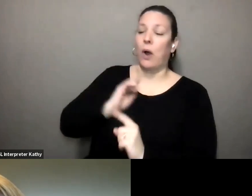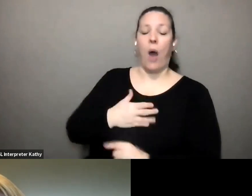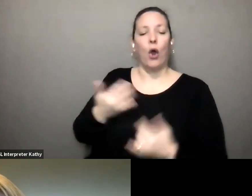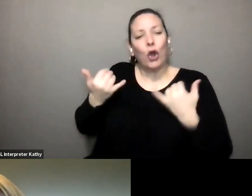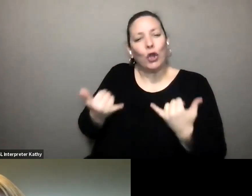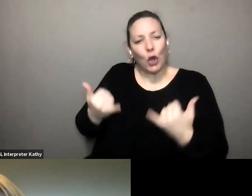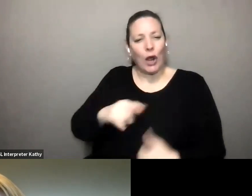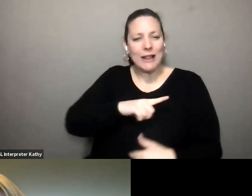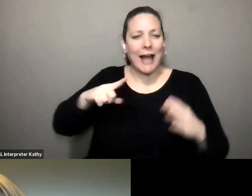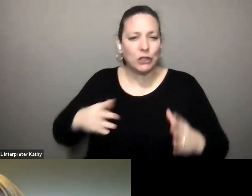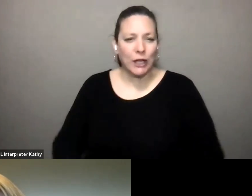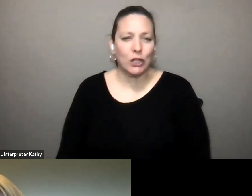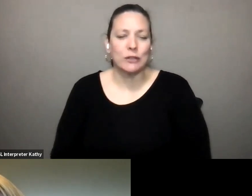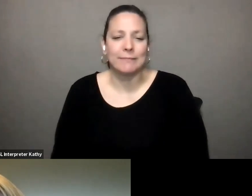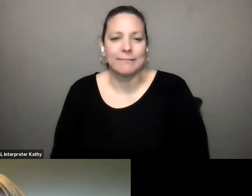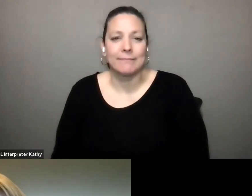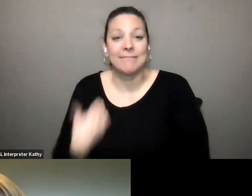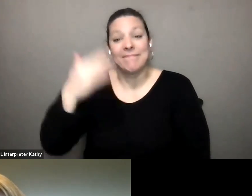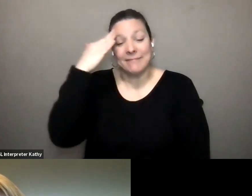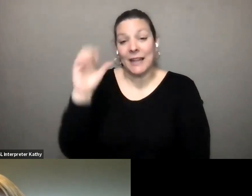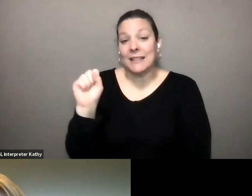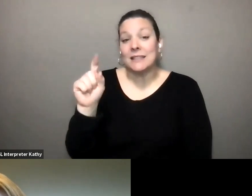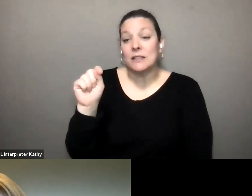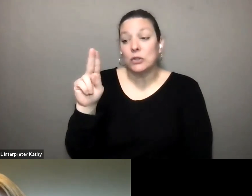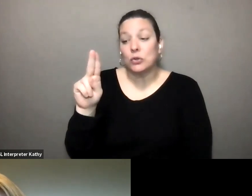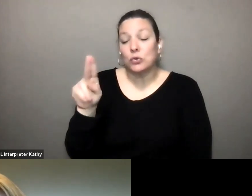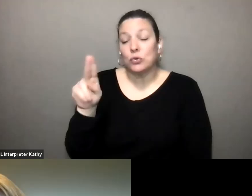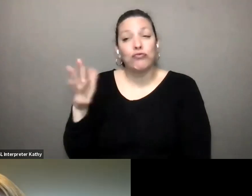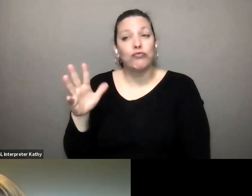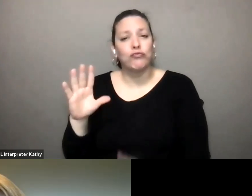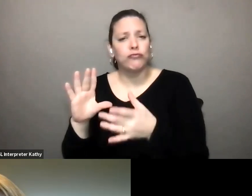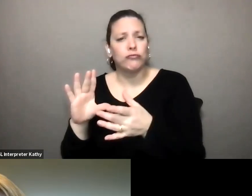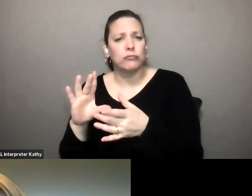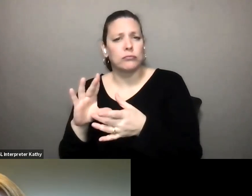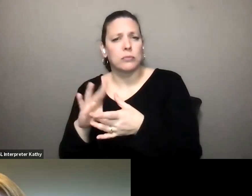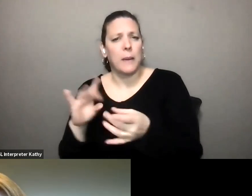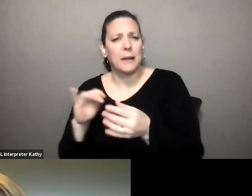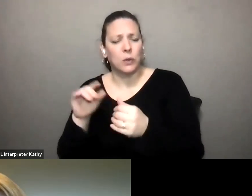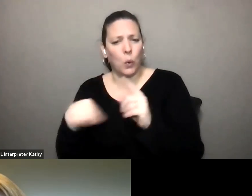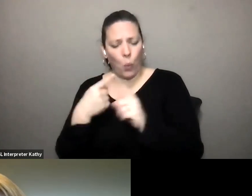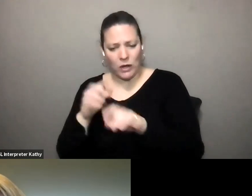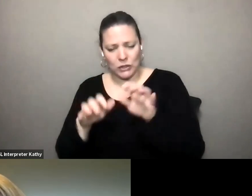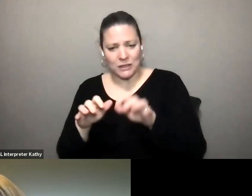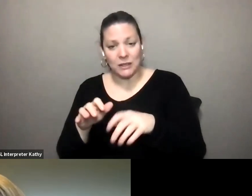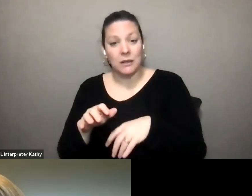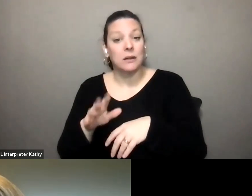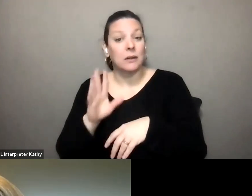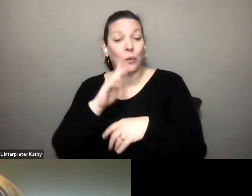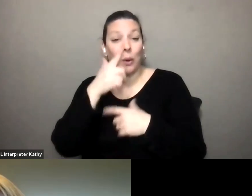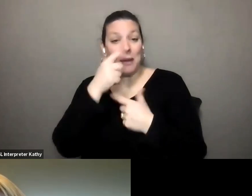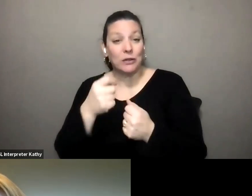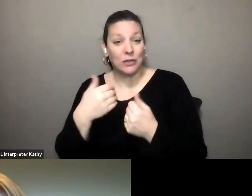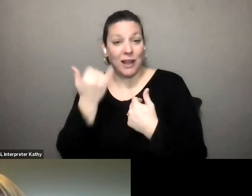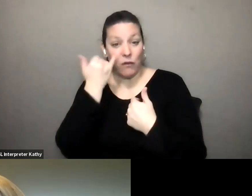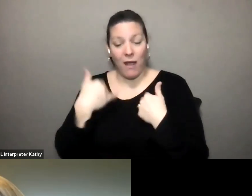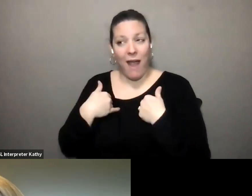so i know stu um suggested in the question tab um that it would be interesting to do a survey